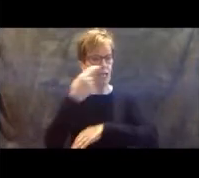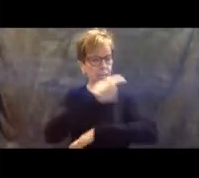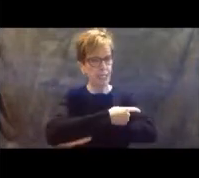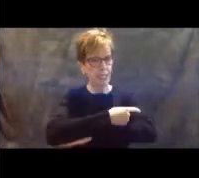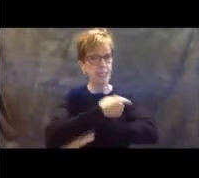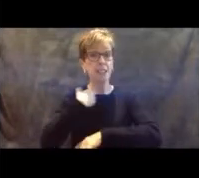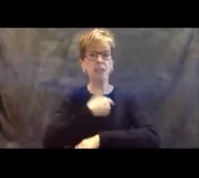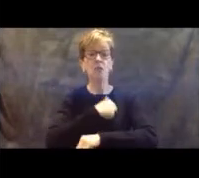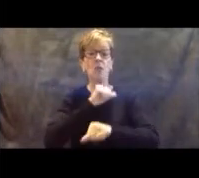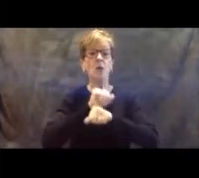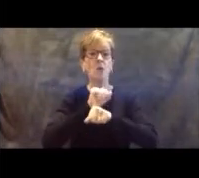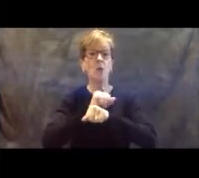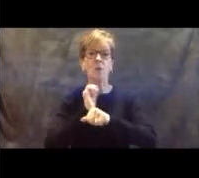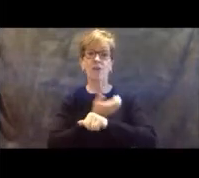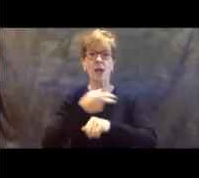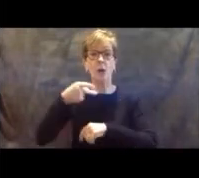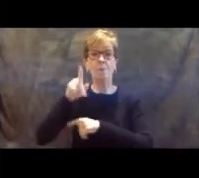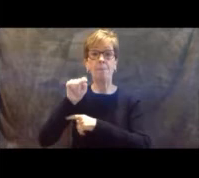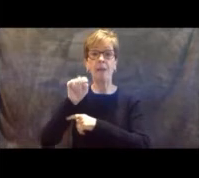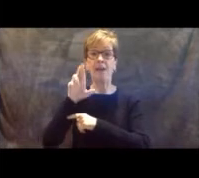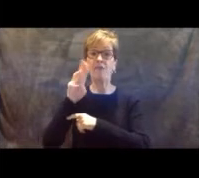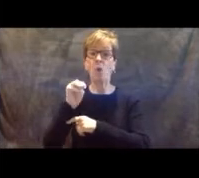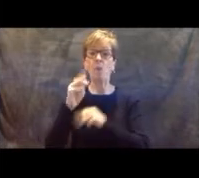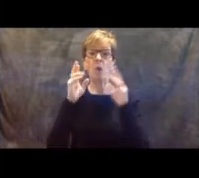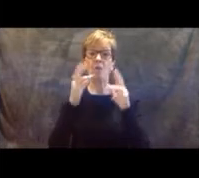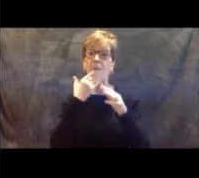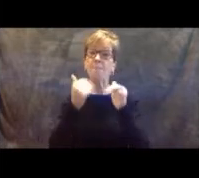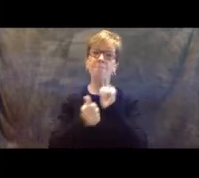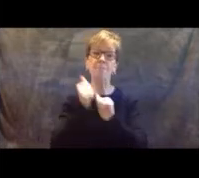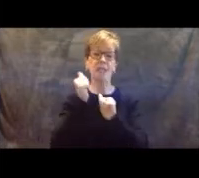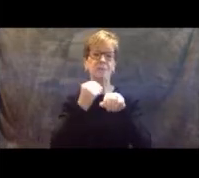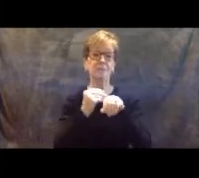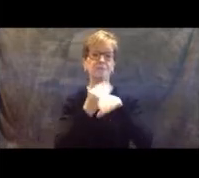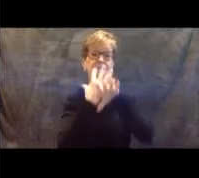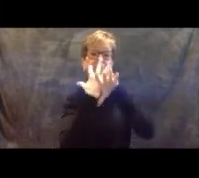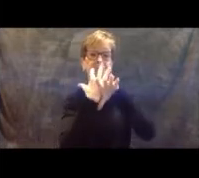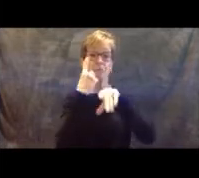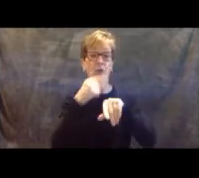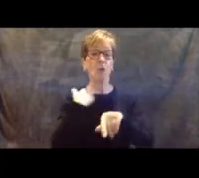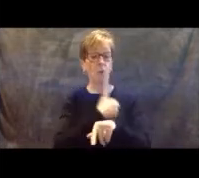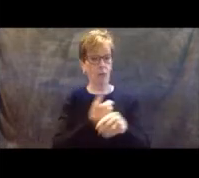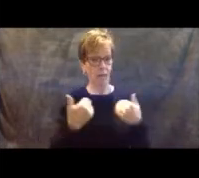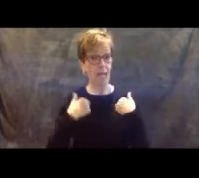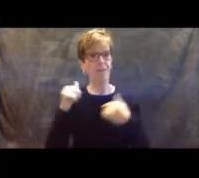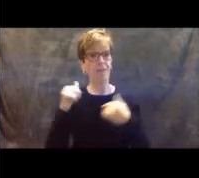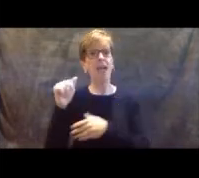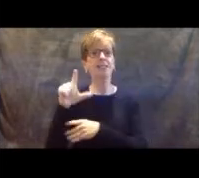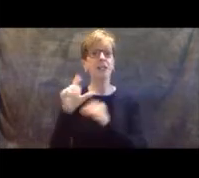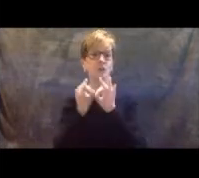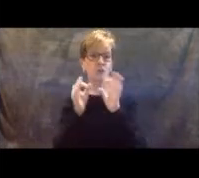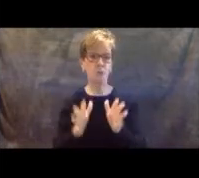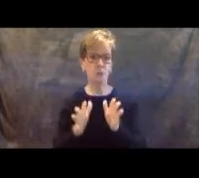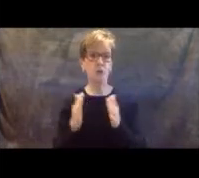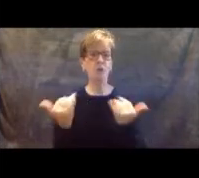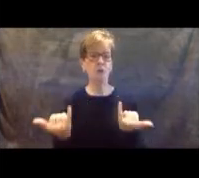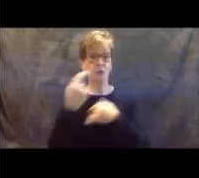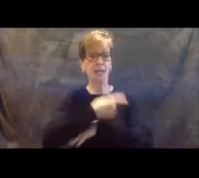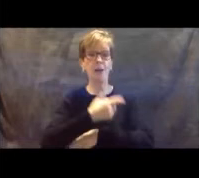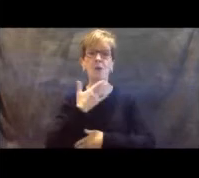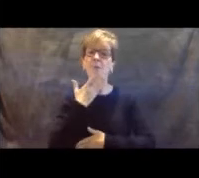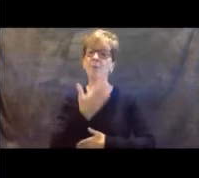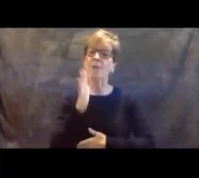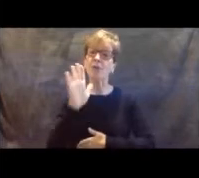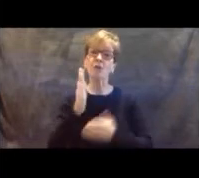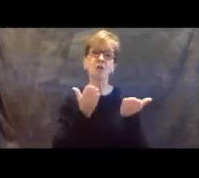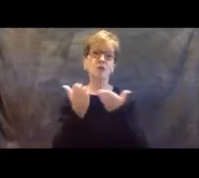best virtual experience possible. We have ASL interpreters with us today, and we are so grateful to them for their service to make our